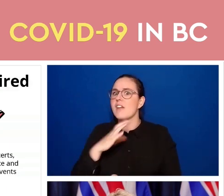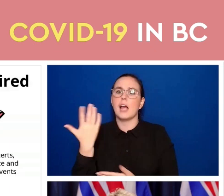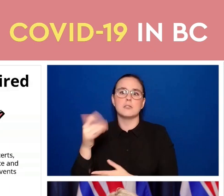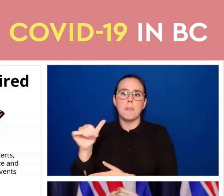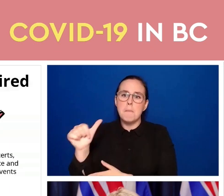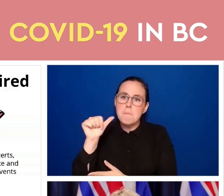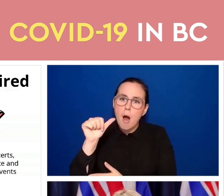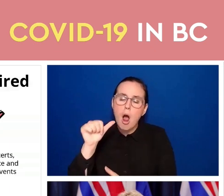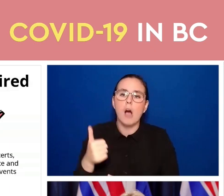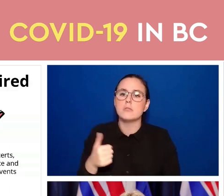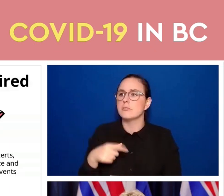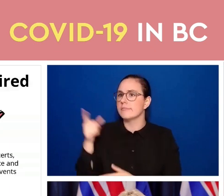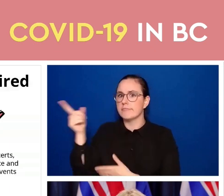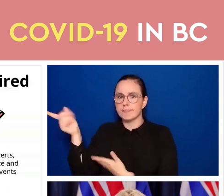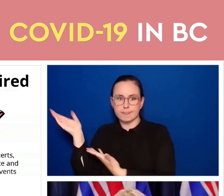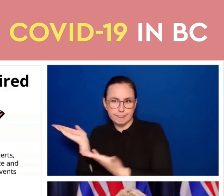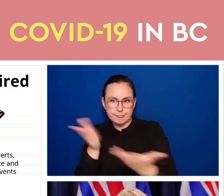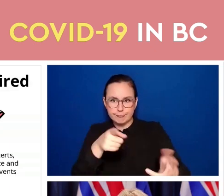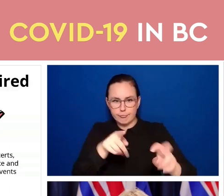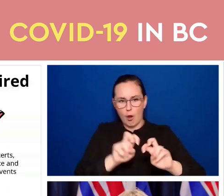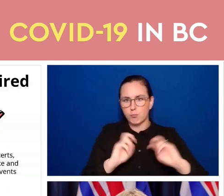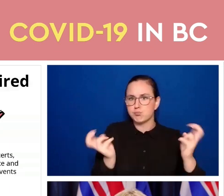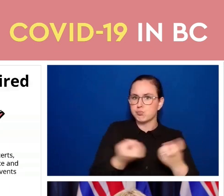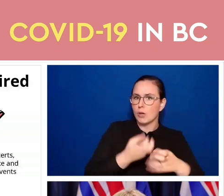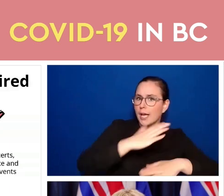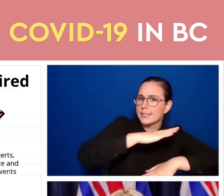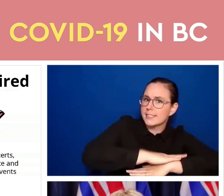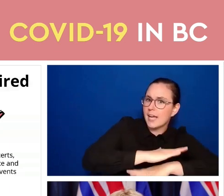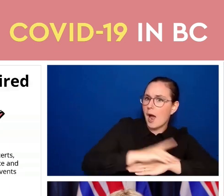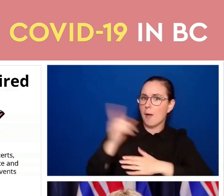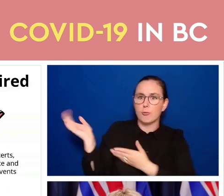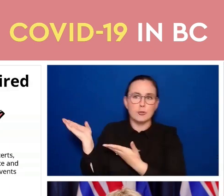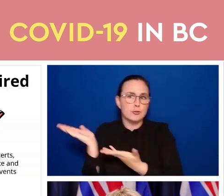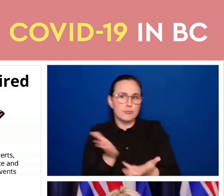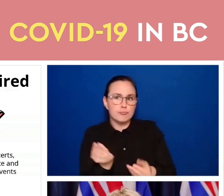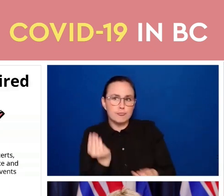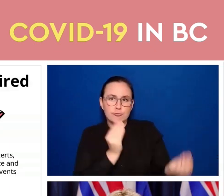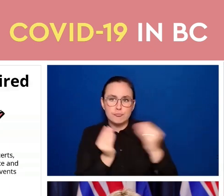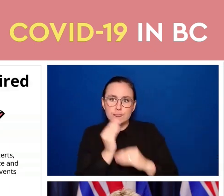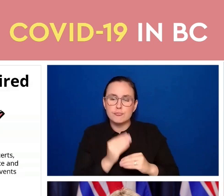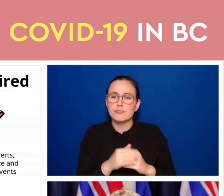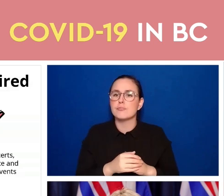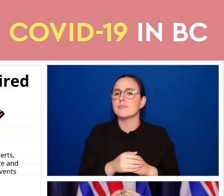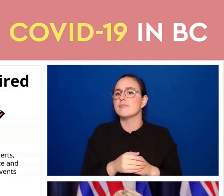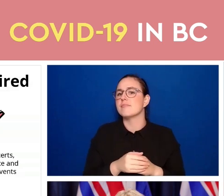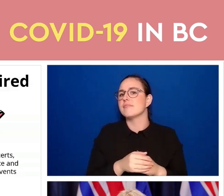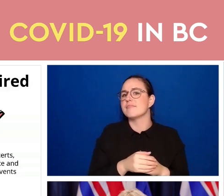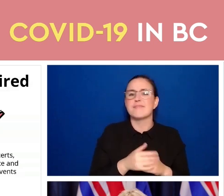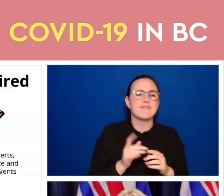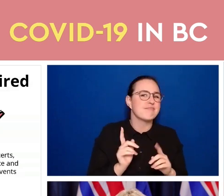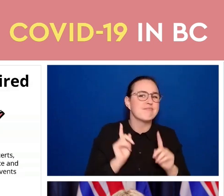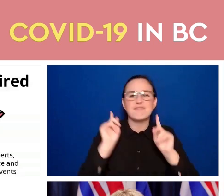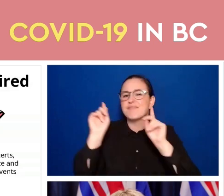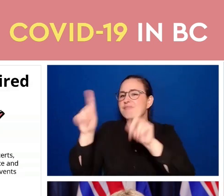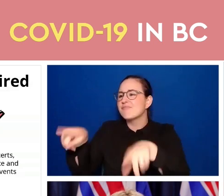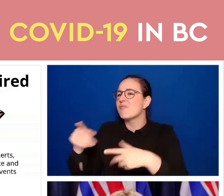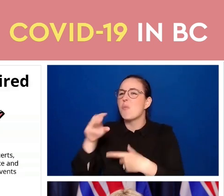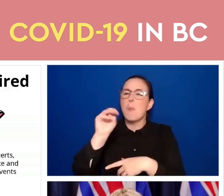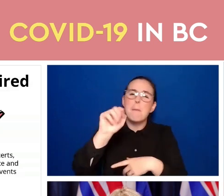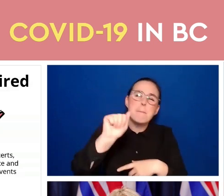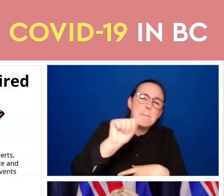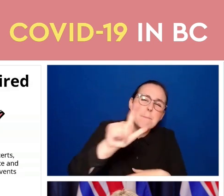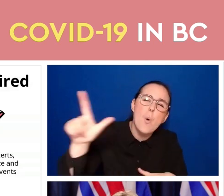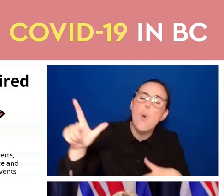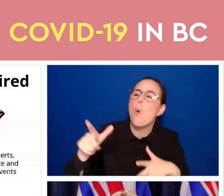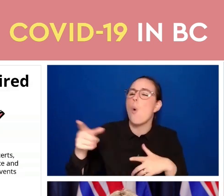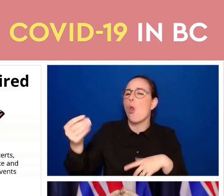So what is not here are fast food restaurants, cafeterias, food courts, where people grab and go